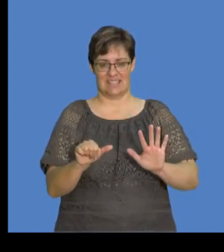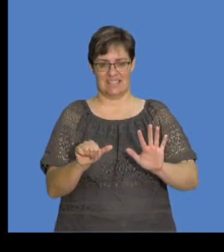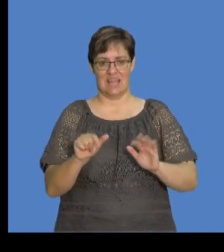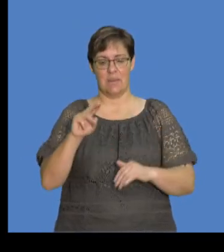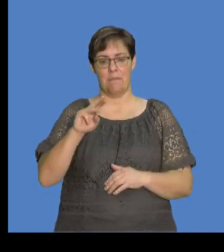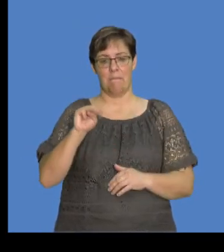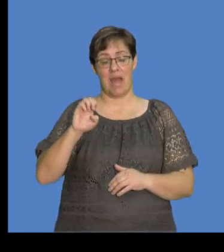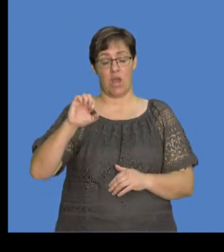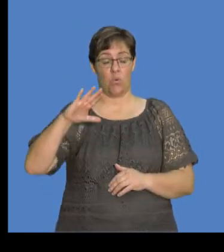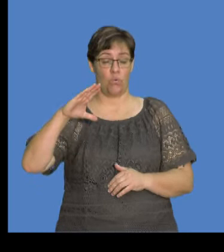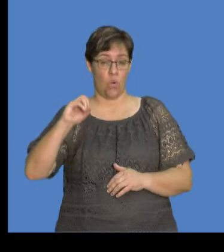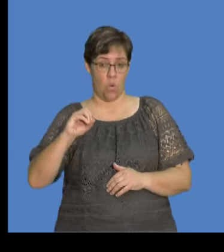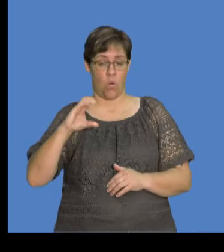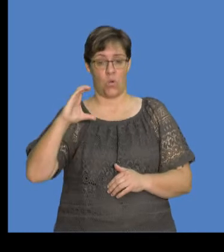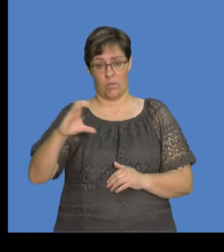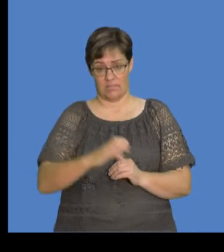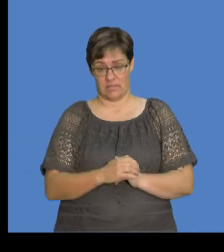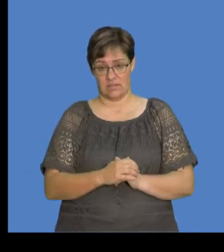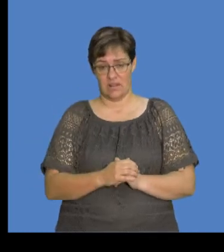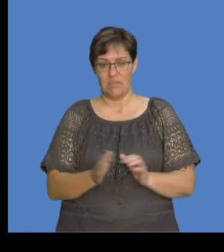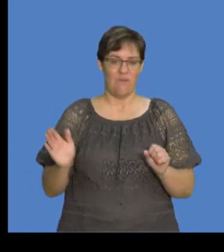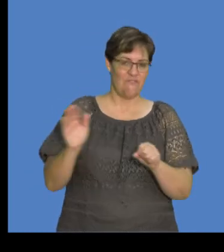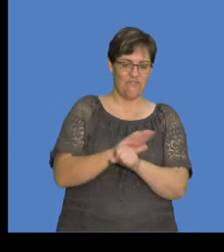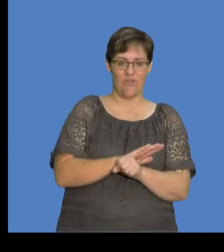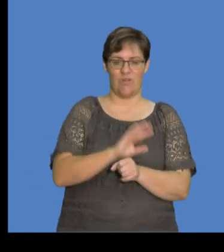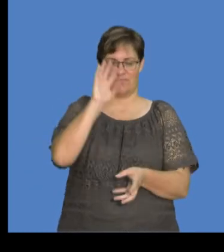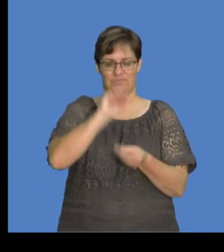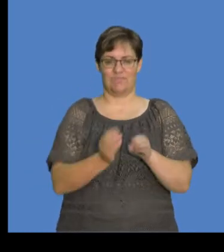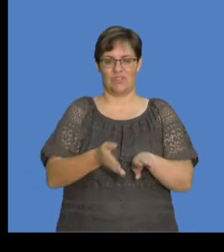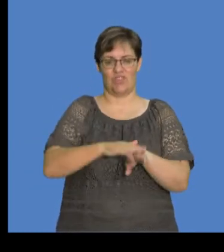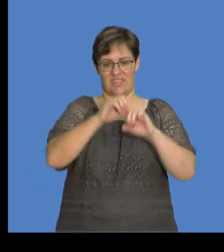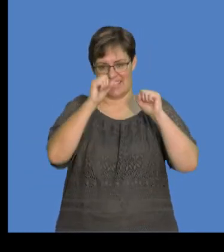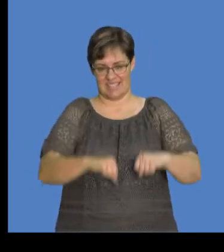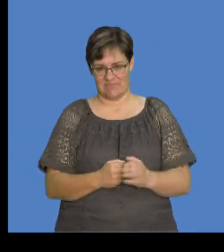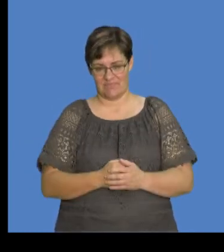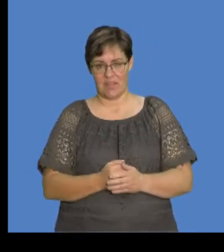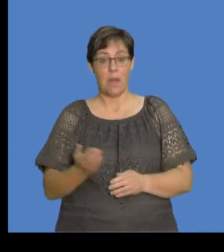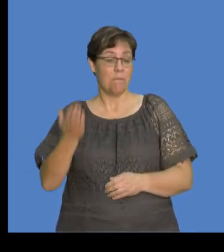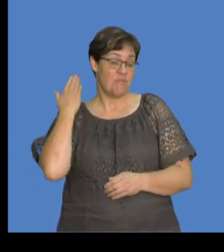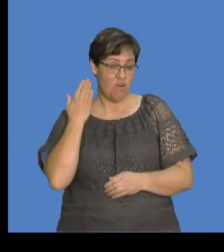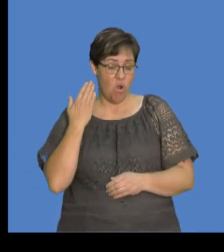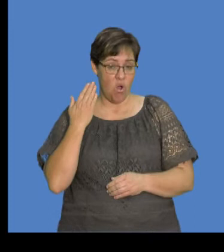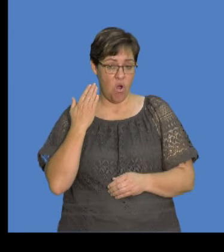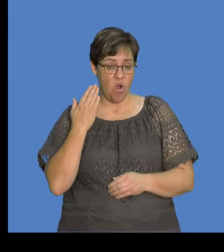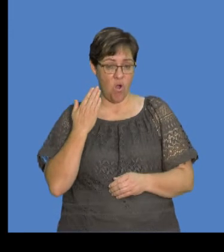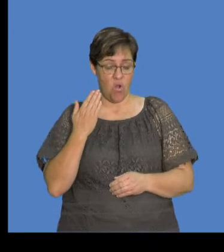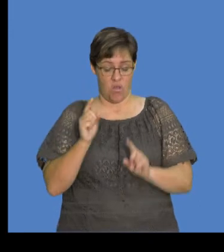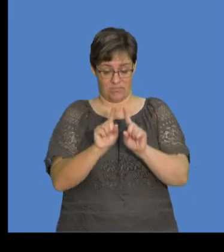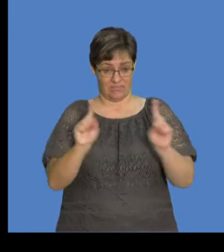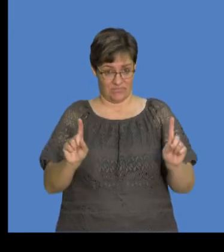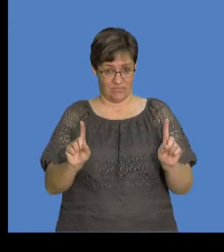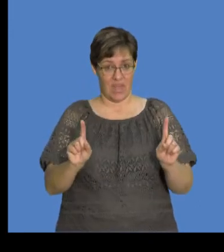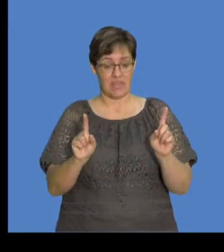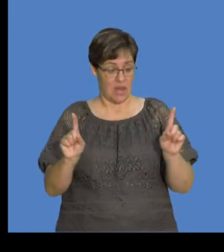microcoulombs. So this is the total charge in this system. So before they were brought into contact and after